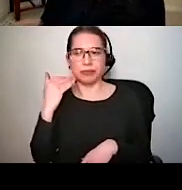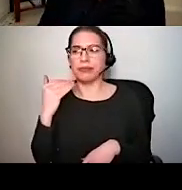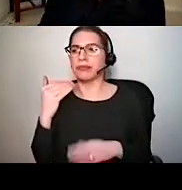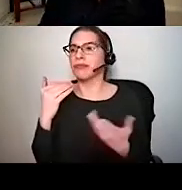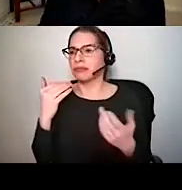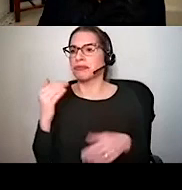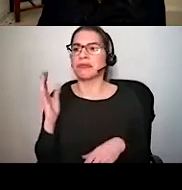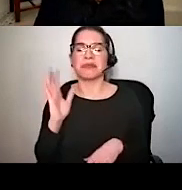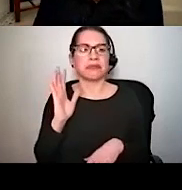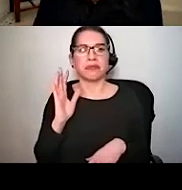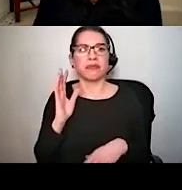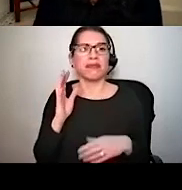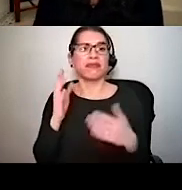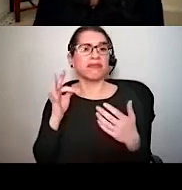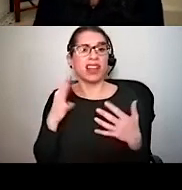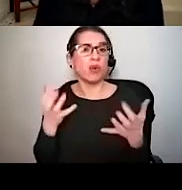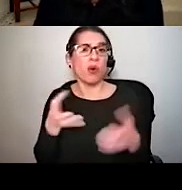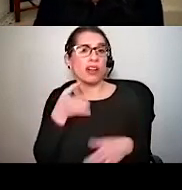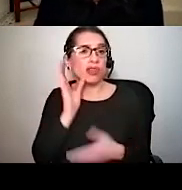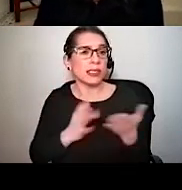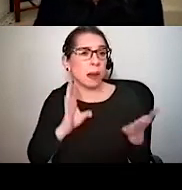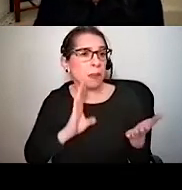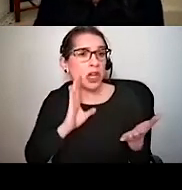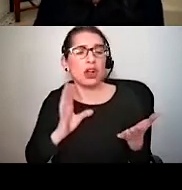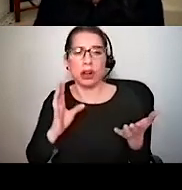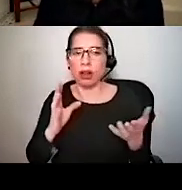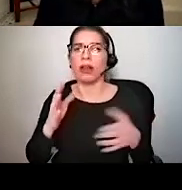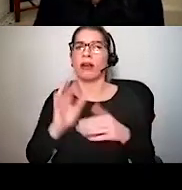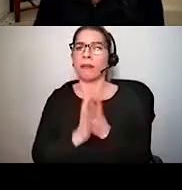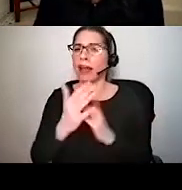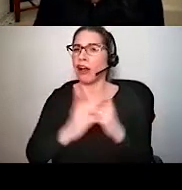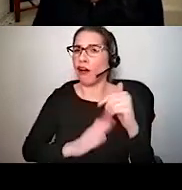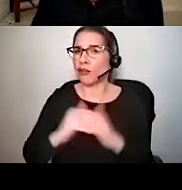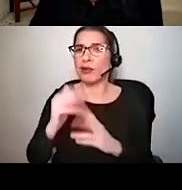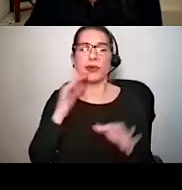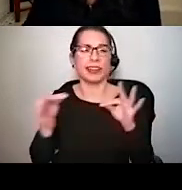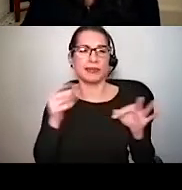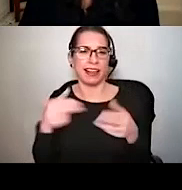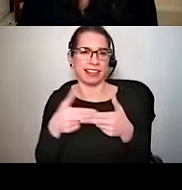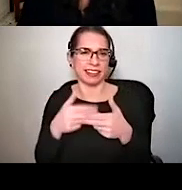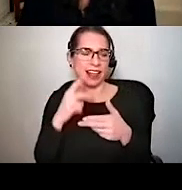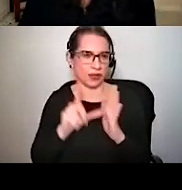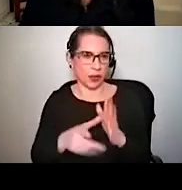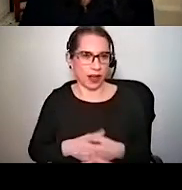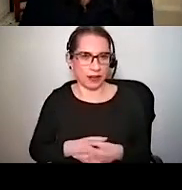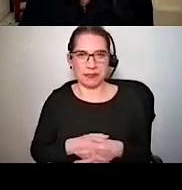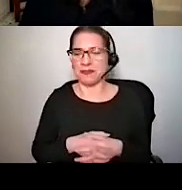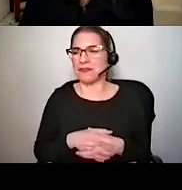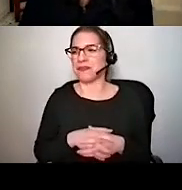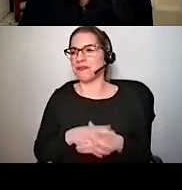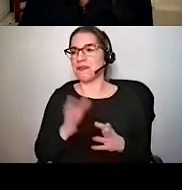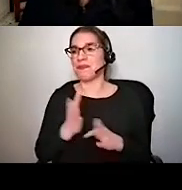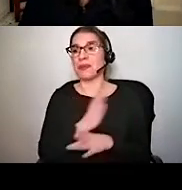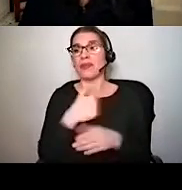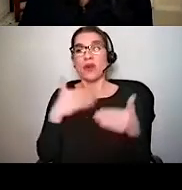to have a sip of beer, sit back, and settle in while I walk you through it. And before we dive in, I've got these